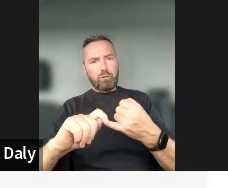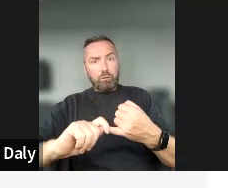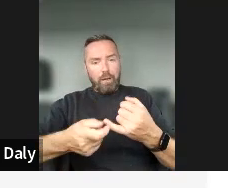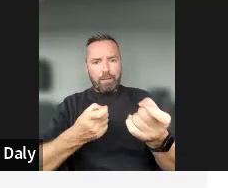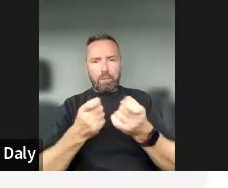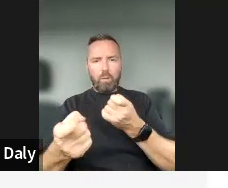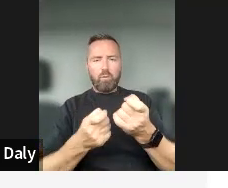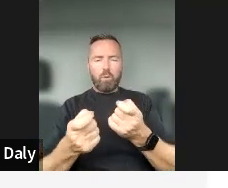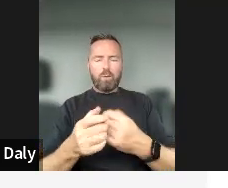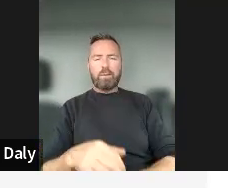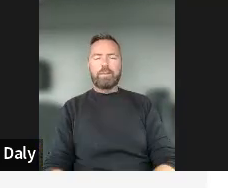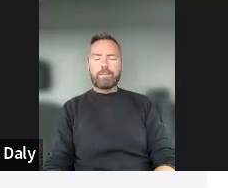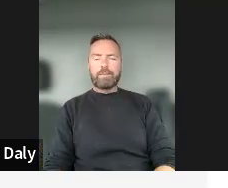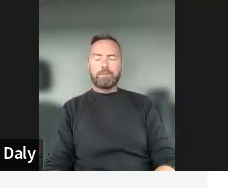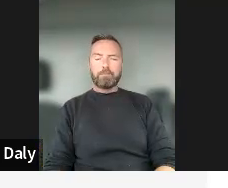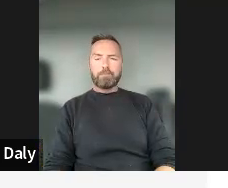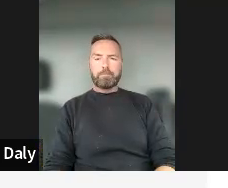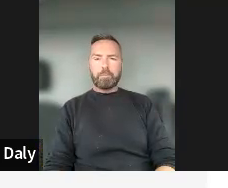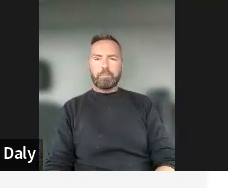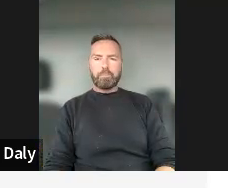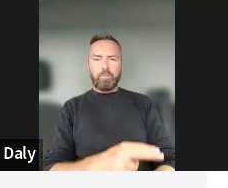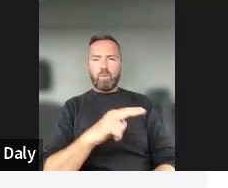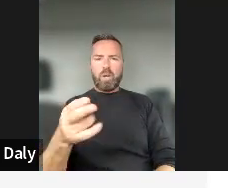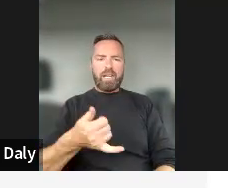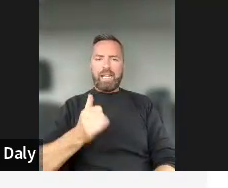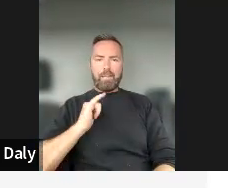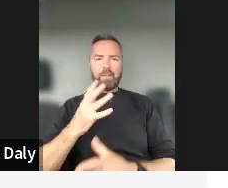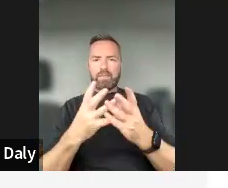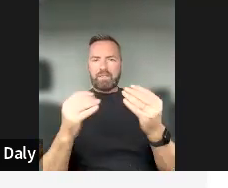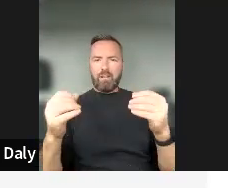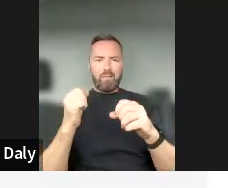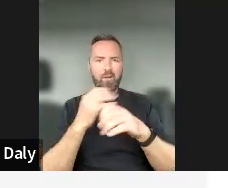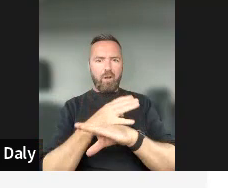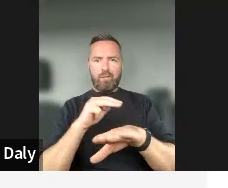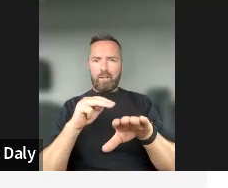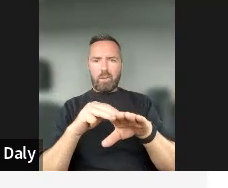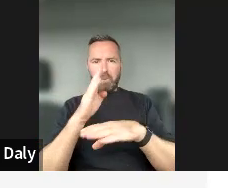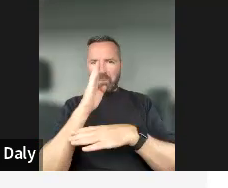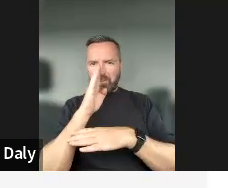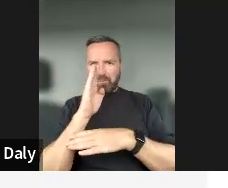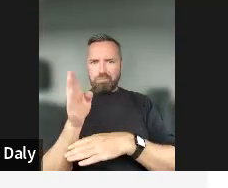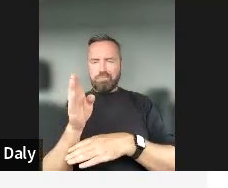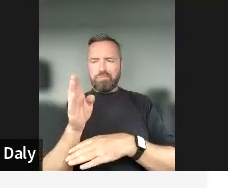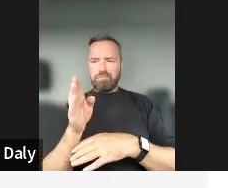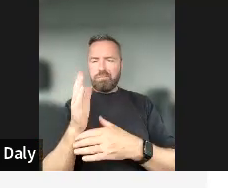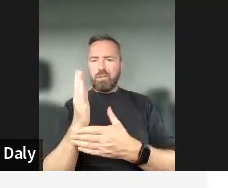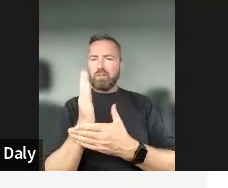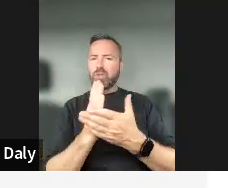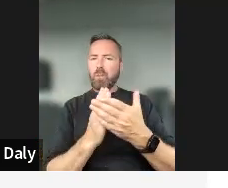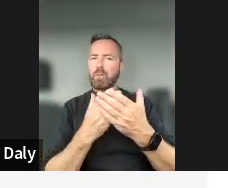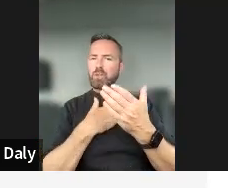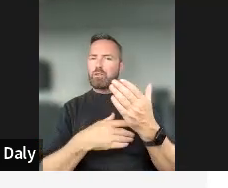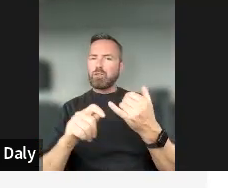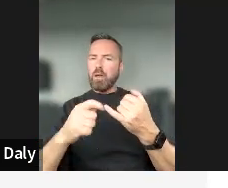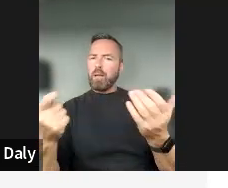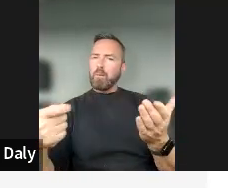Um, you know, we're not, we're not going to be able to solve all of this. I think some of it was just be better education. think,